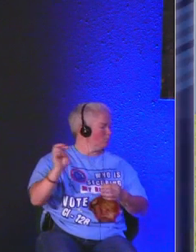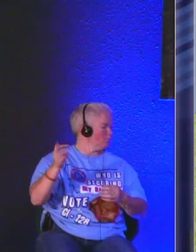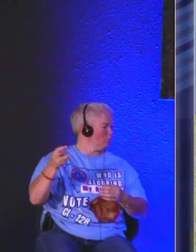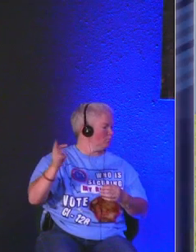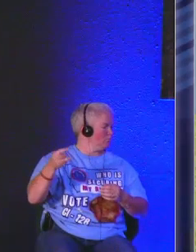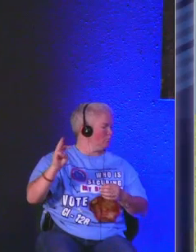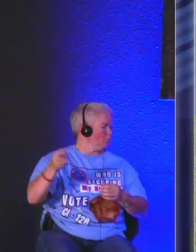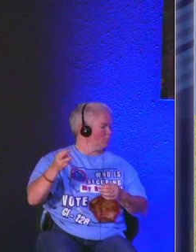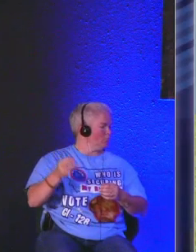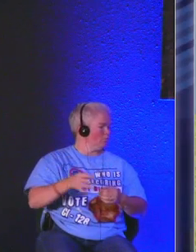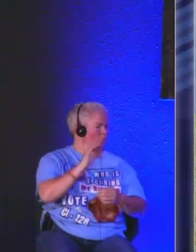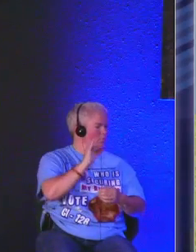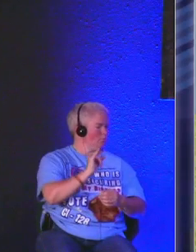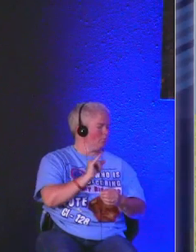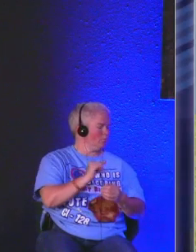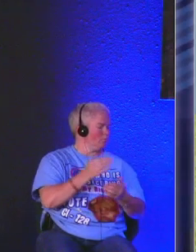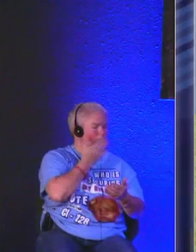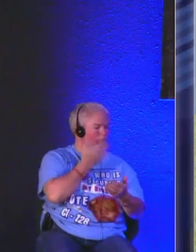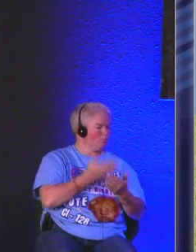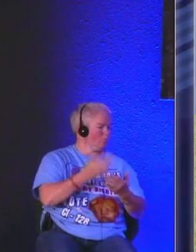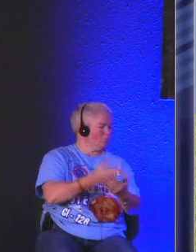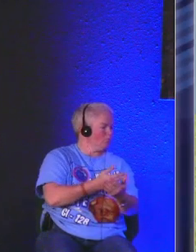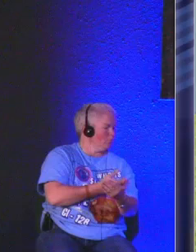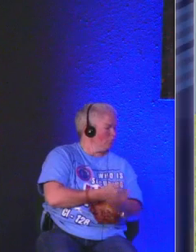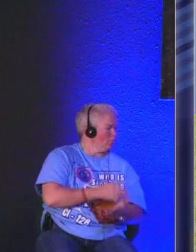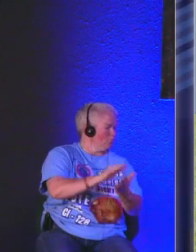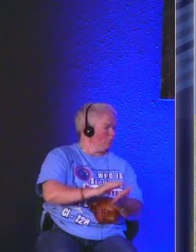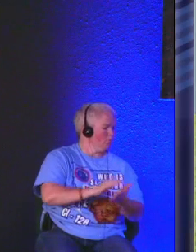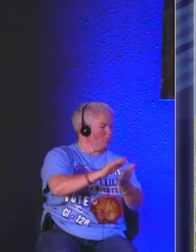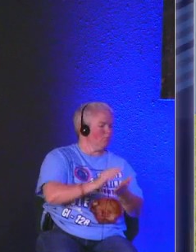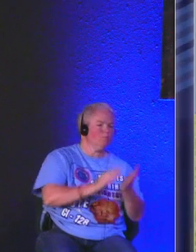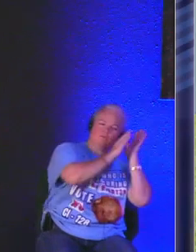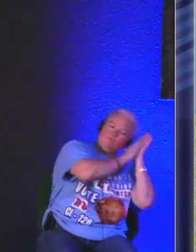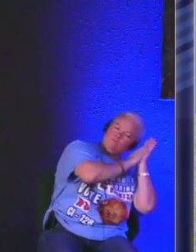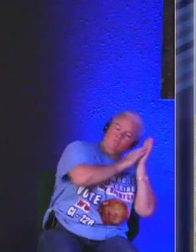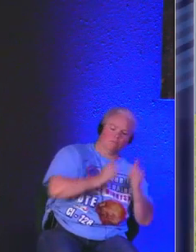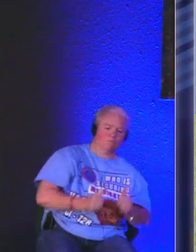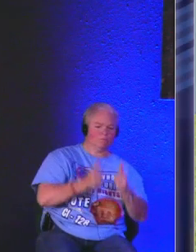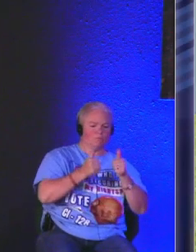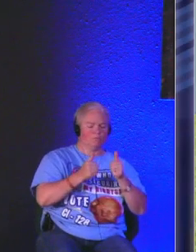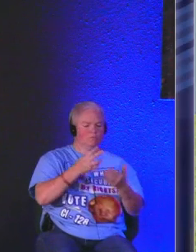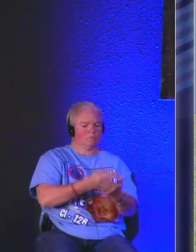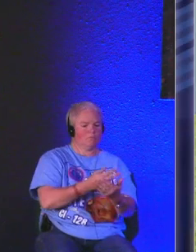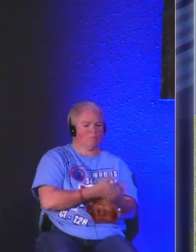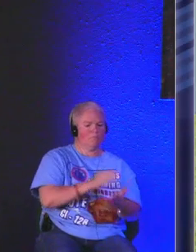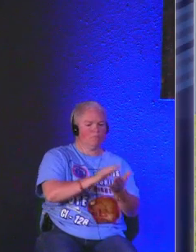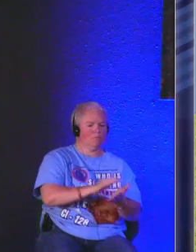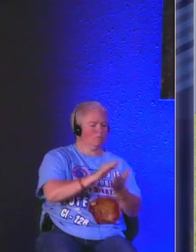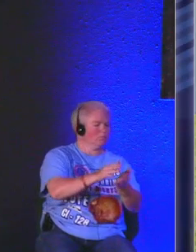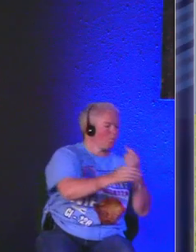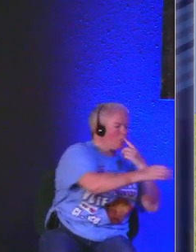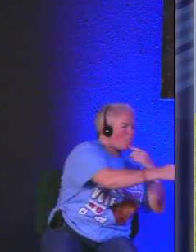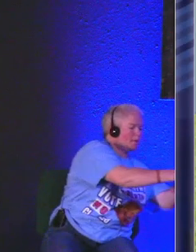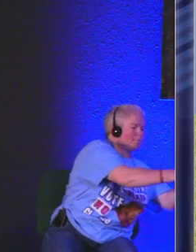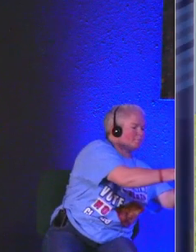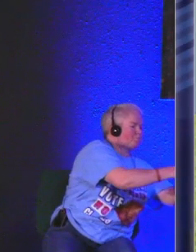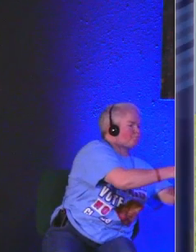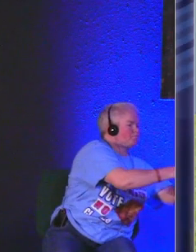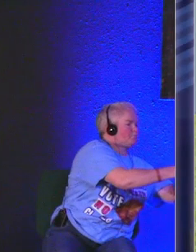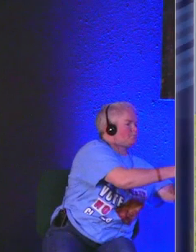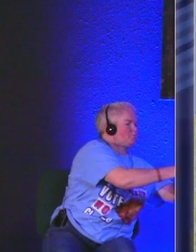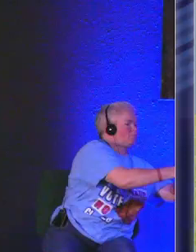I am the good shepherd the good shepherd lays down his life for the sheep he who is a hired hand